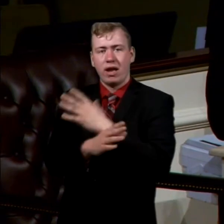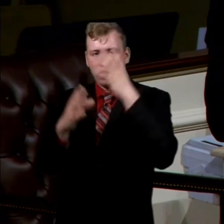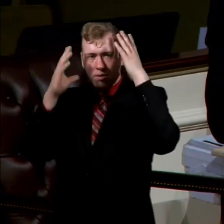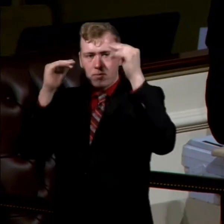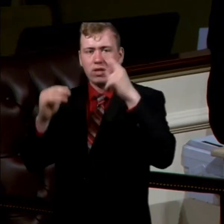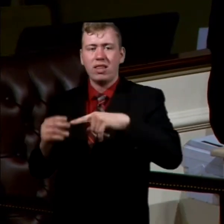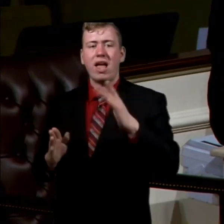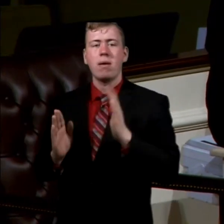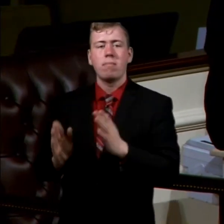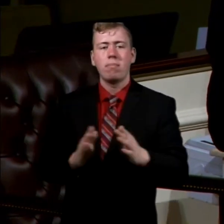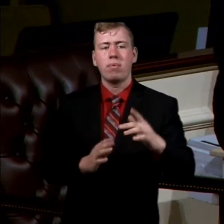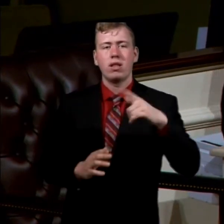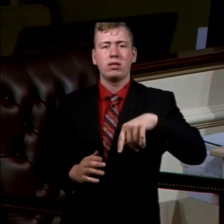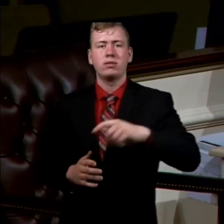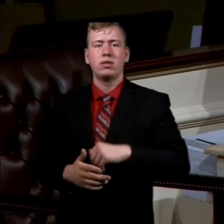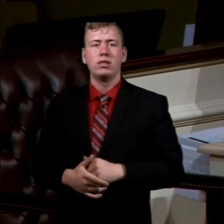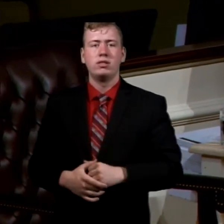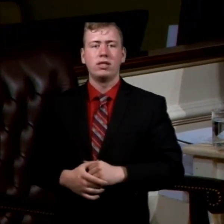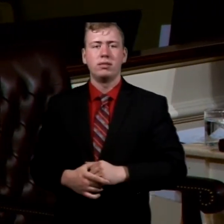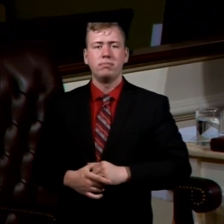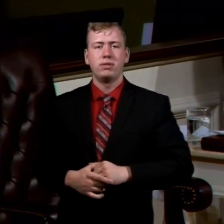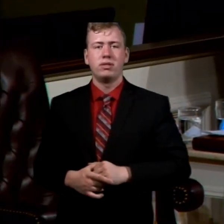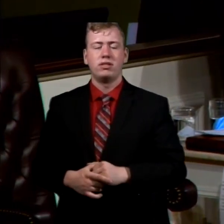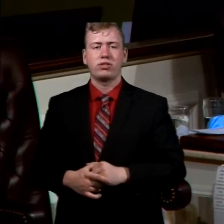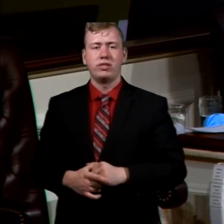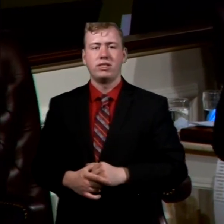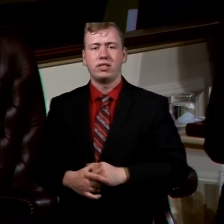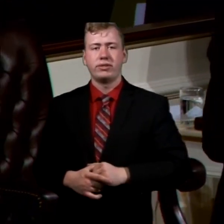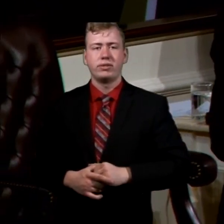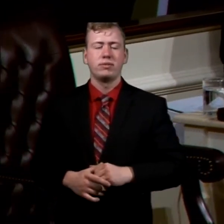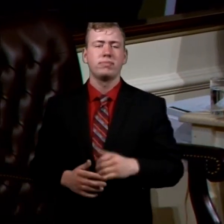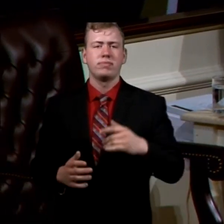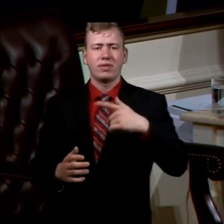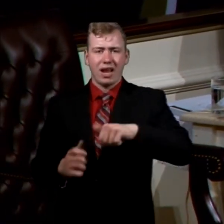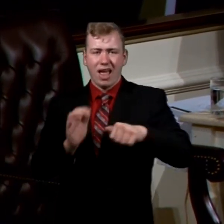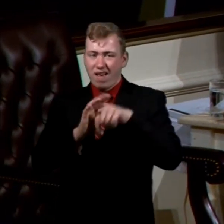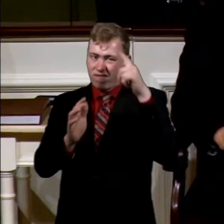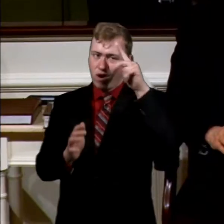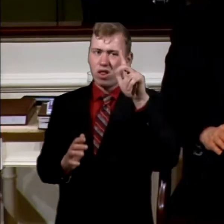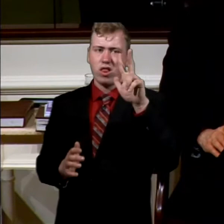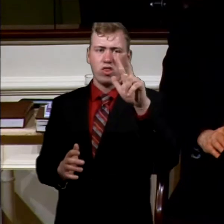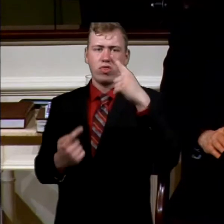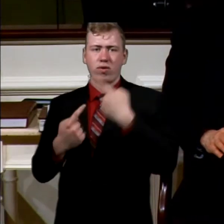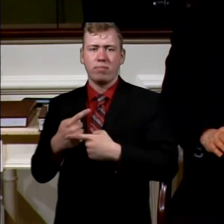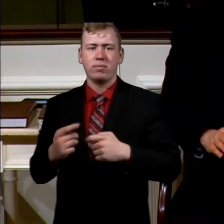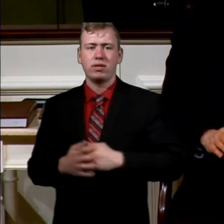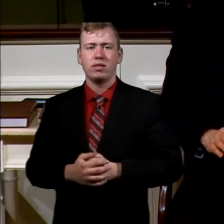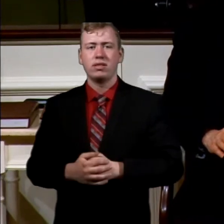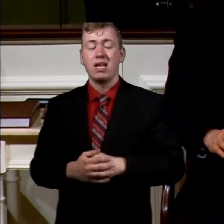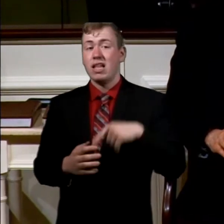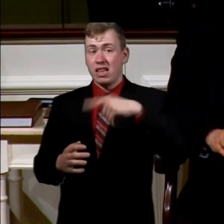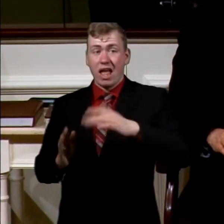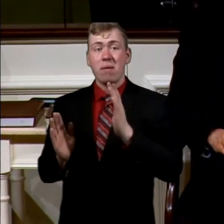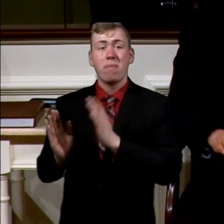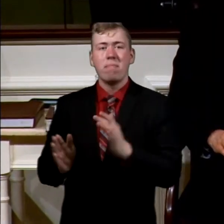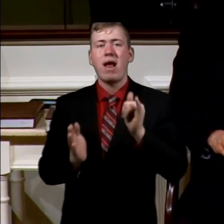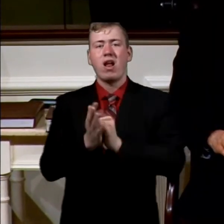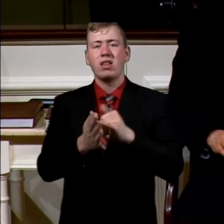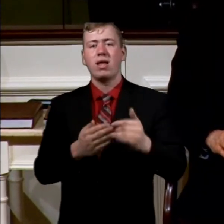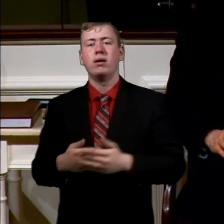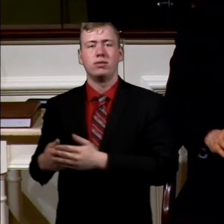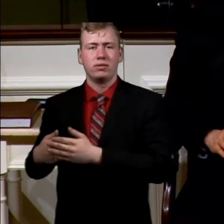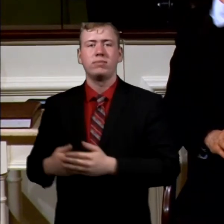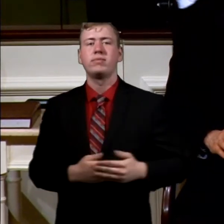They prepared him. They prepared an ark and they hid them for three months. She hid that little baby, but she prepared that baby.